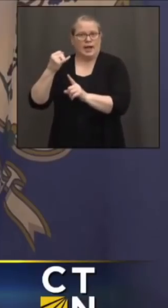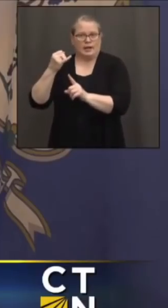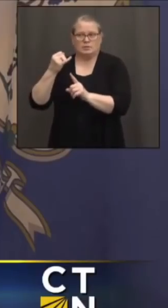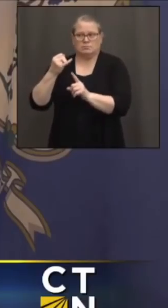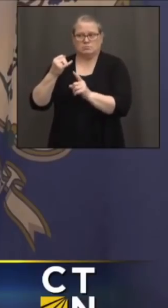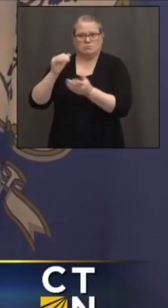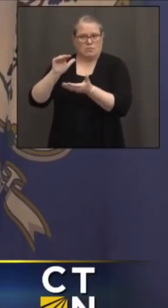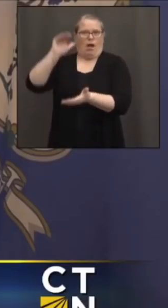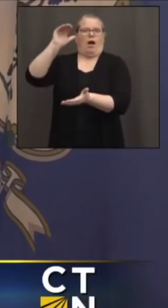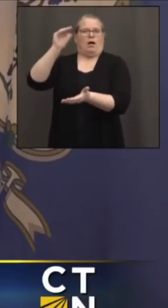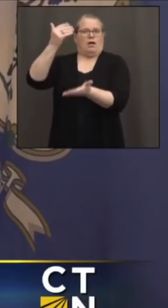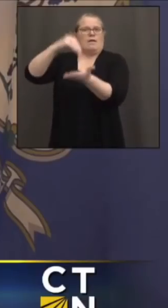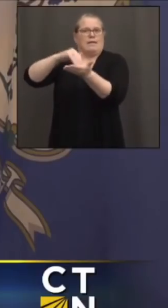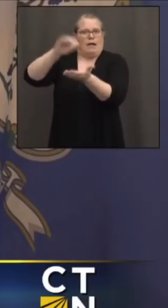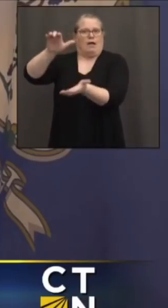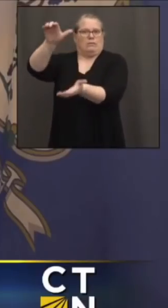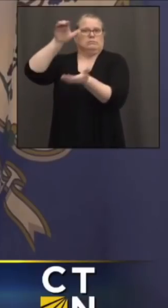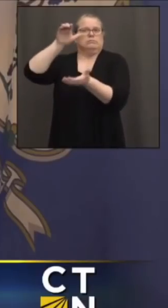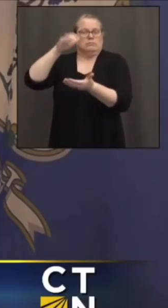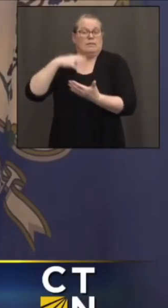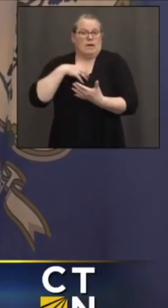that may be another 10 days.